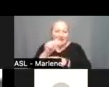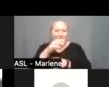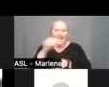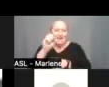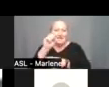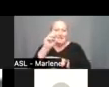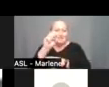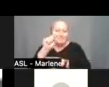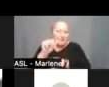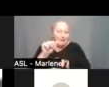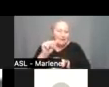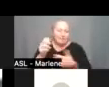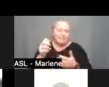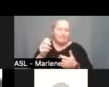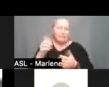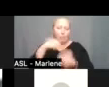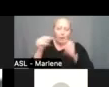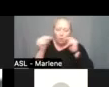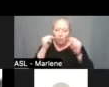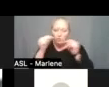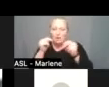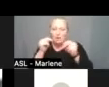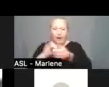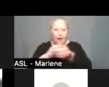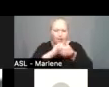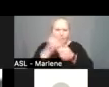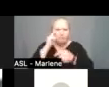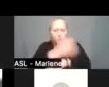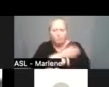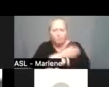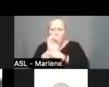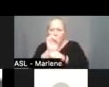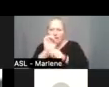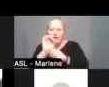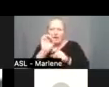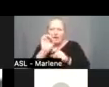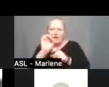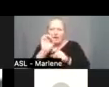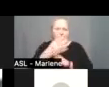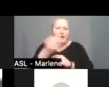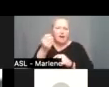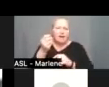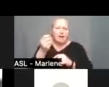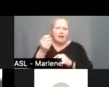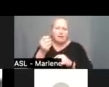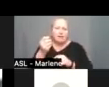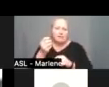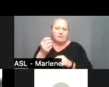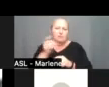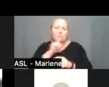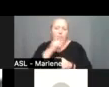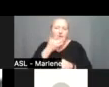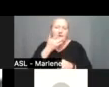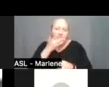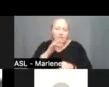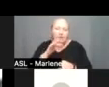you know we are negotiating we're collaborating to improve working conditions um we've been fortunate enough to be able to provide